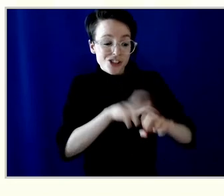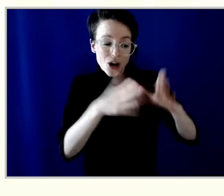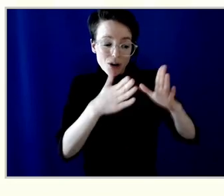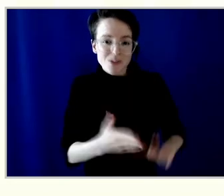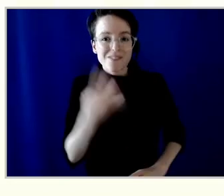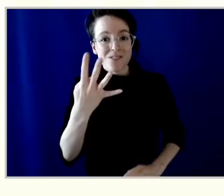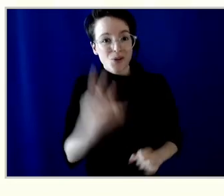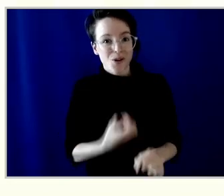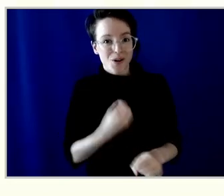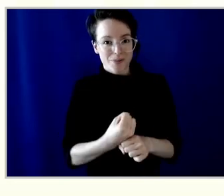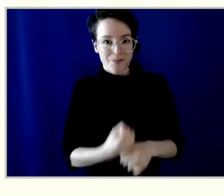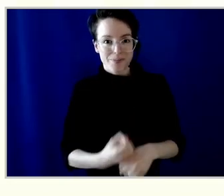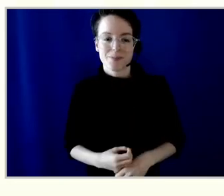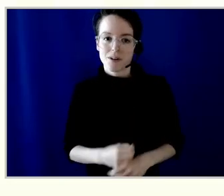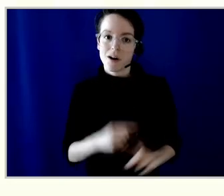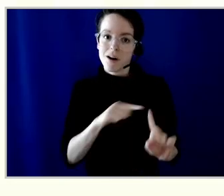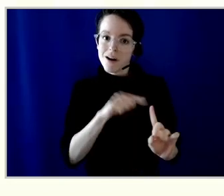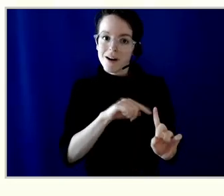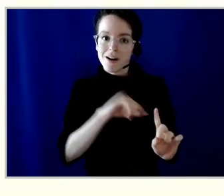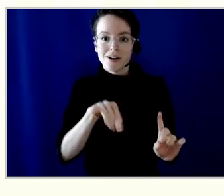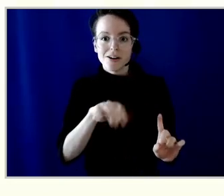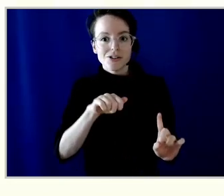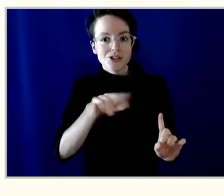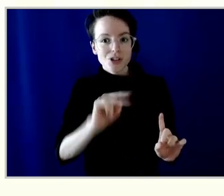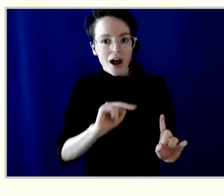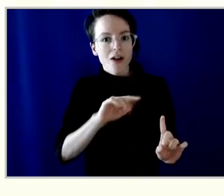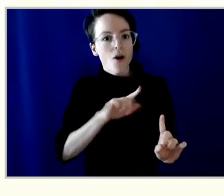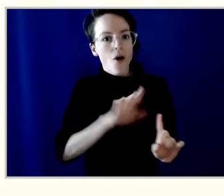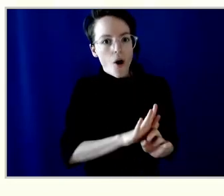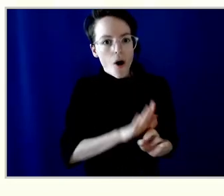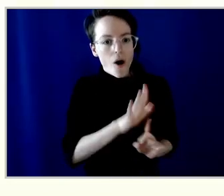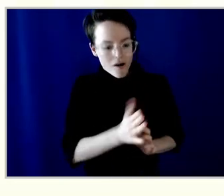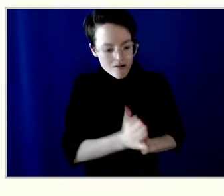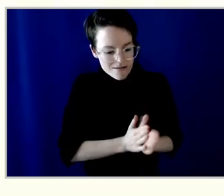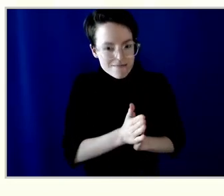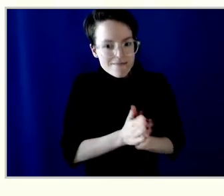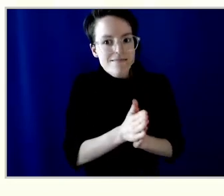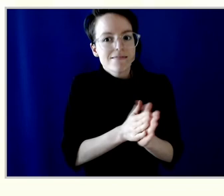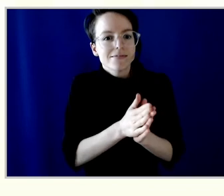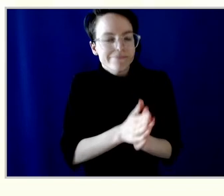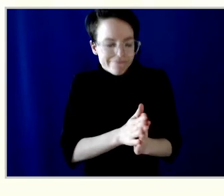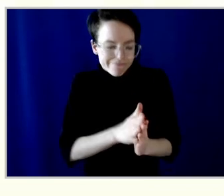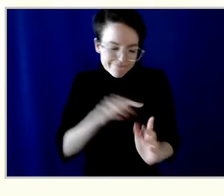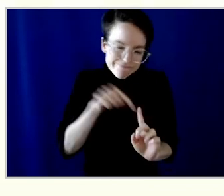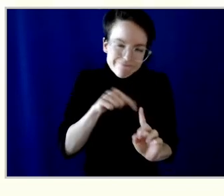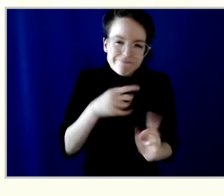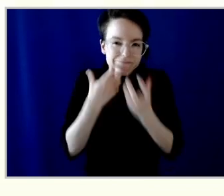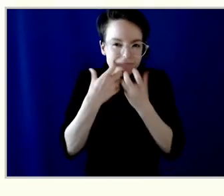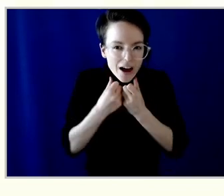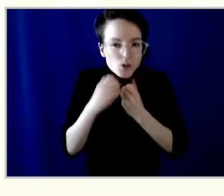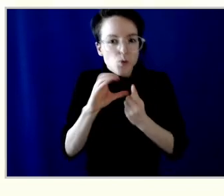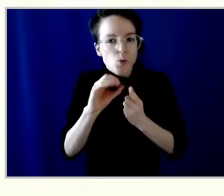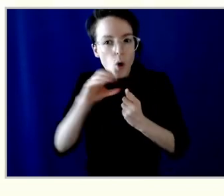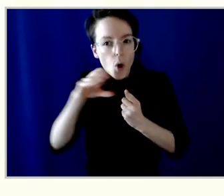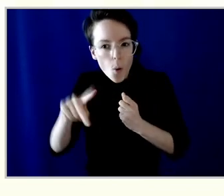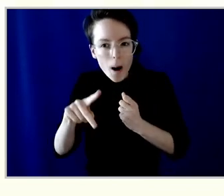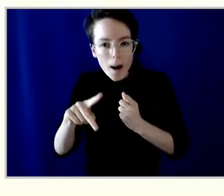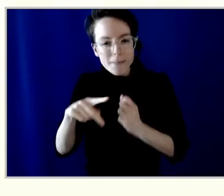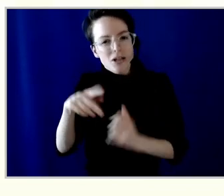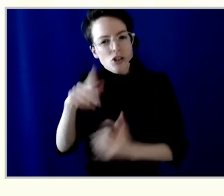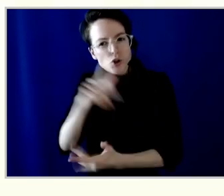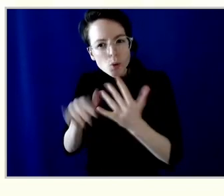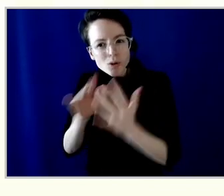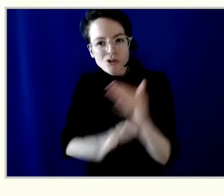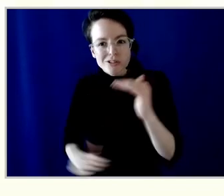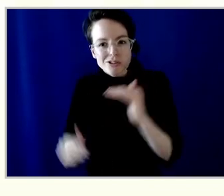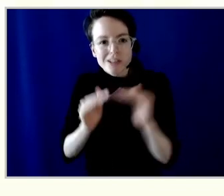Jan always translated her dedication to cooperative values and her deep commitment to social justice, labor rights,